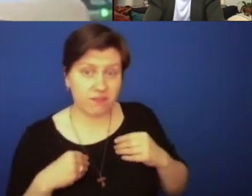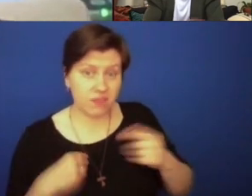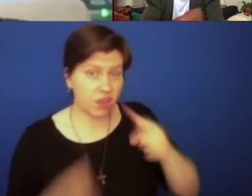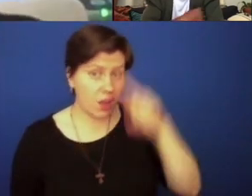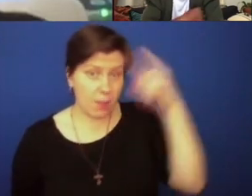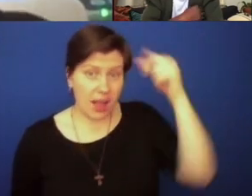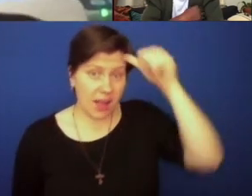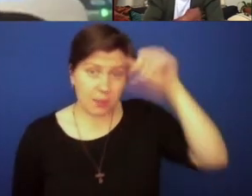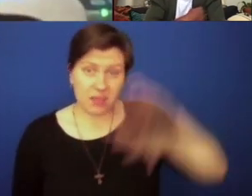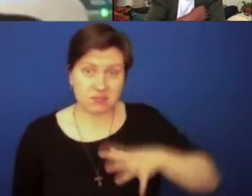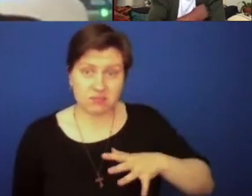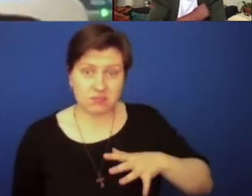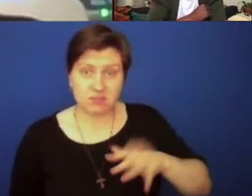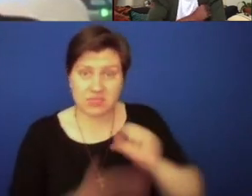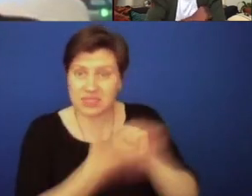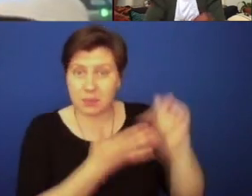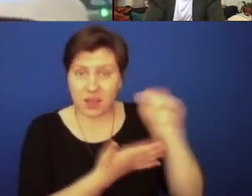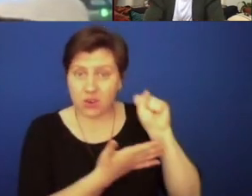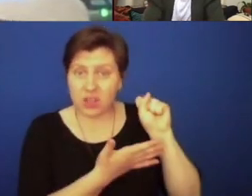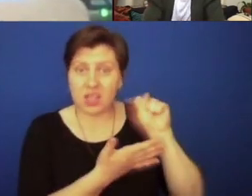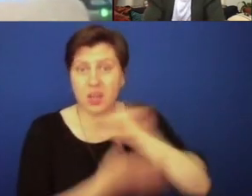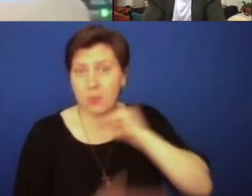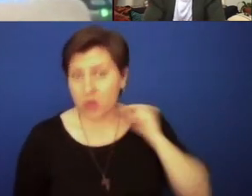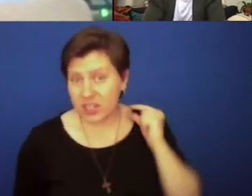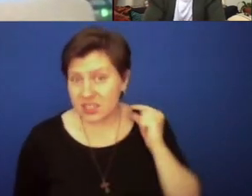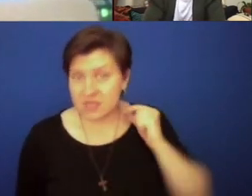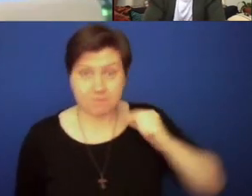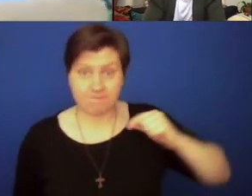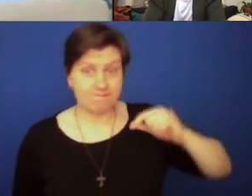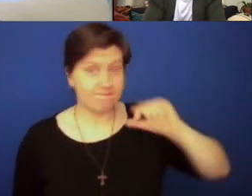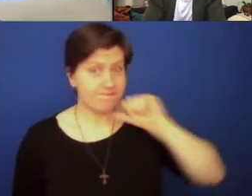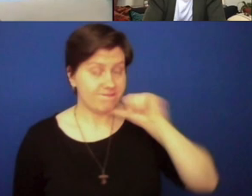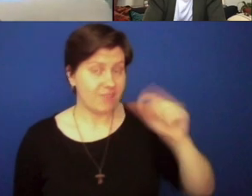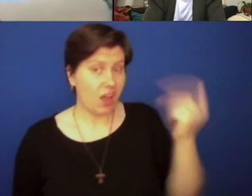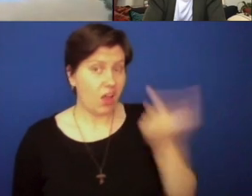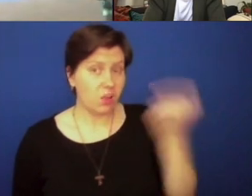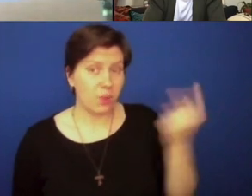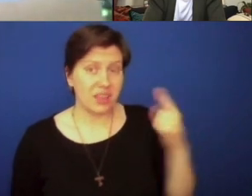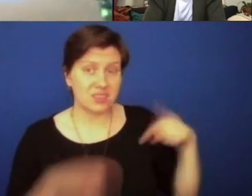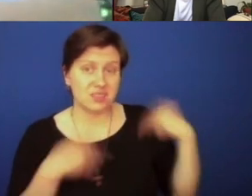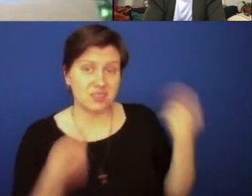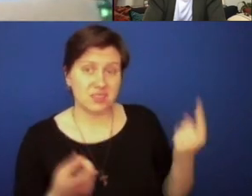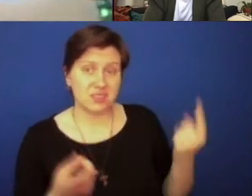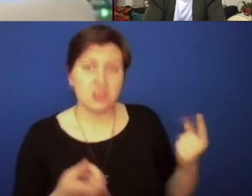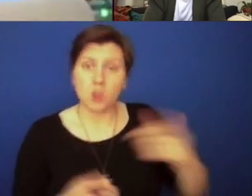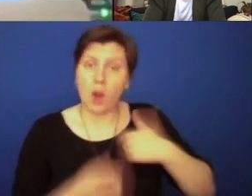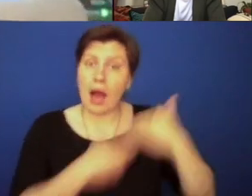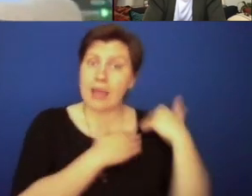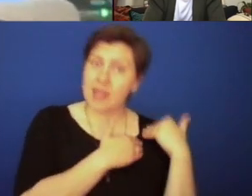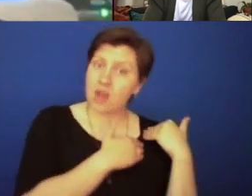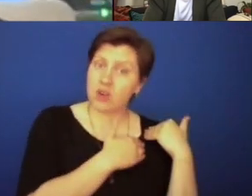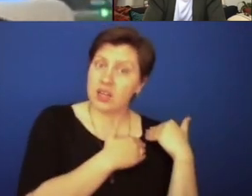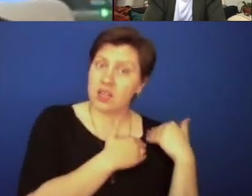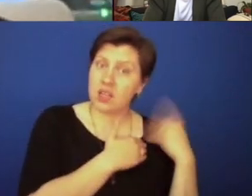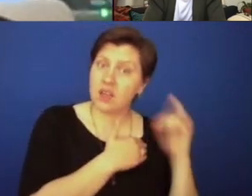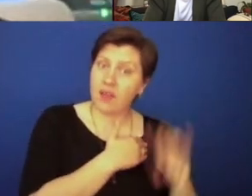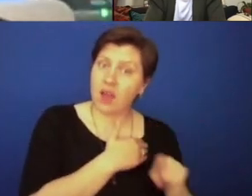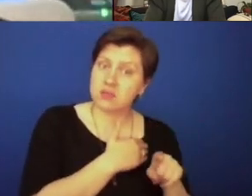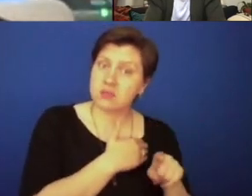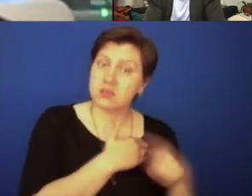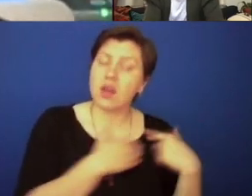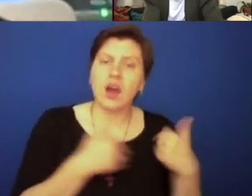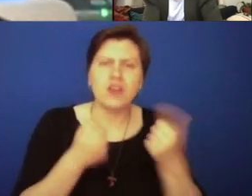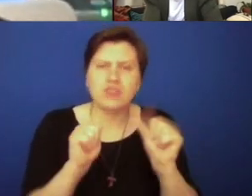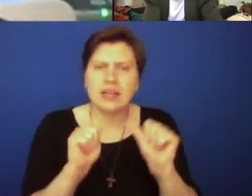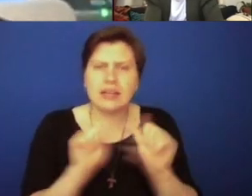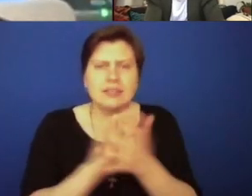you know, black men in the seminary, black men in the priesthood. And so I carry that, you know, not only trying to